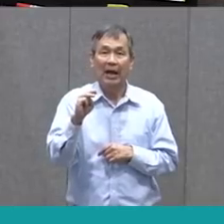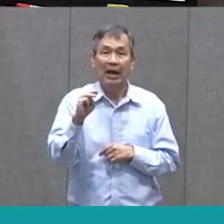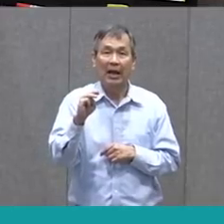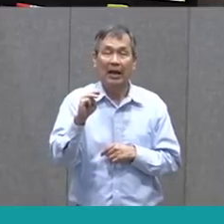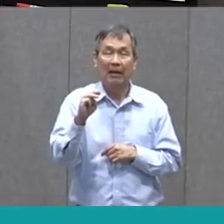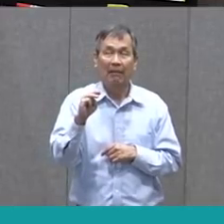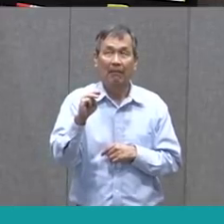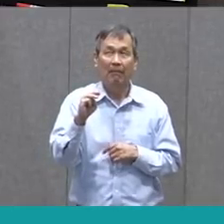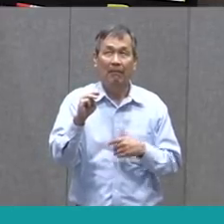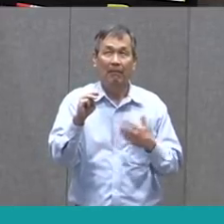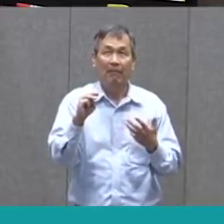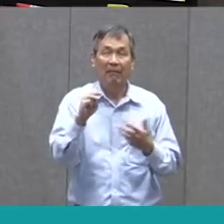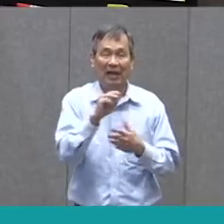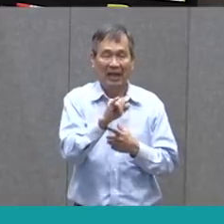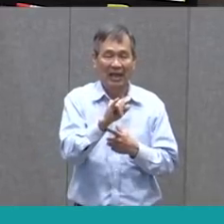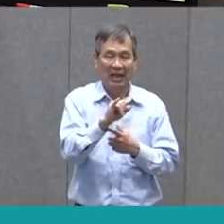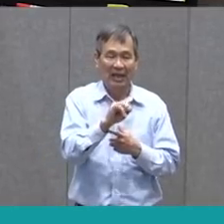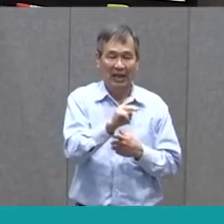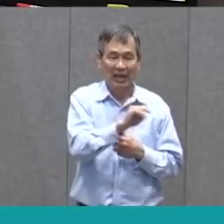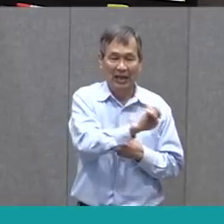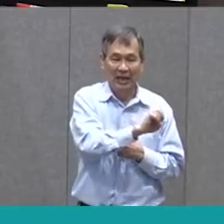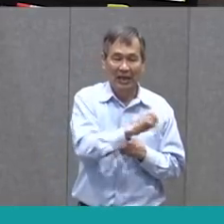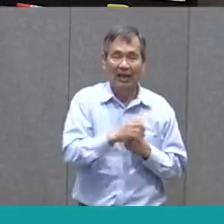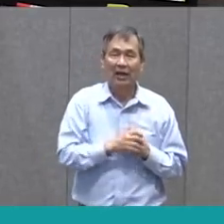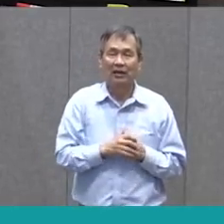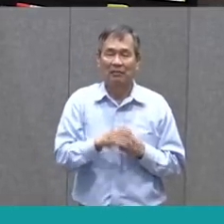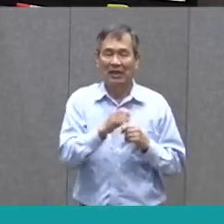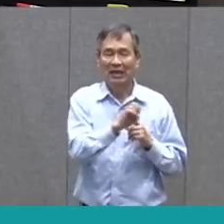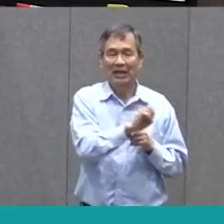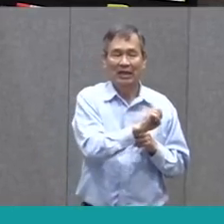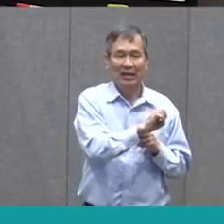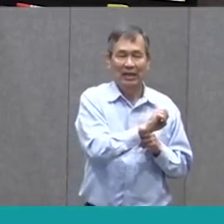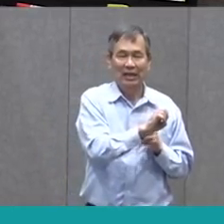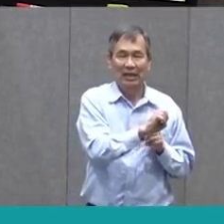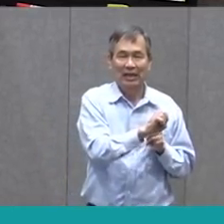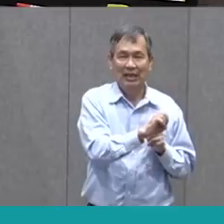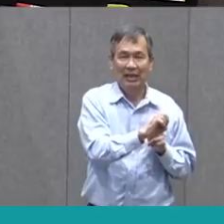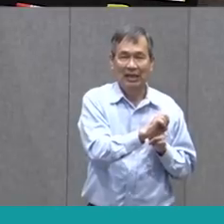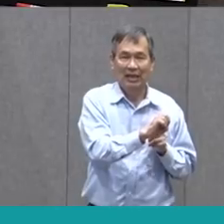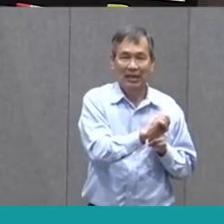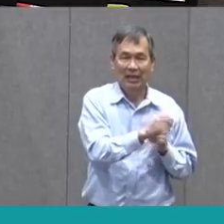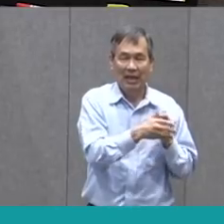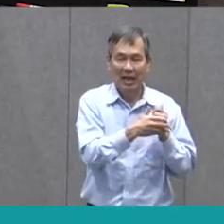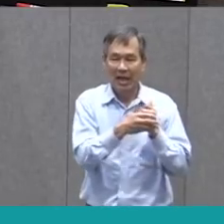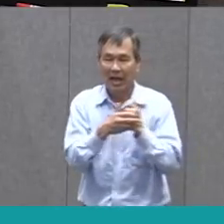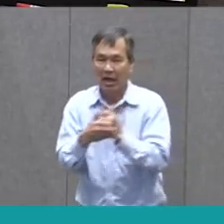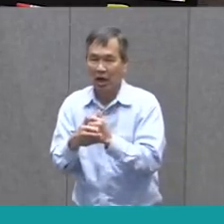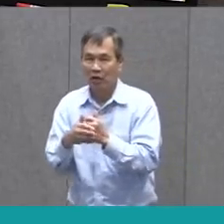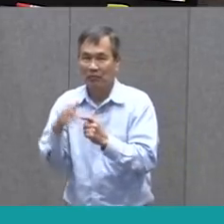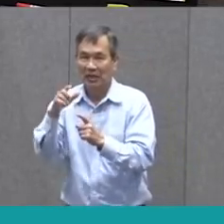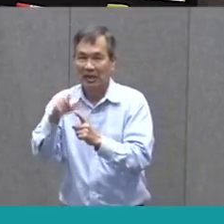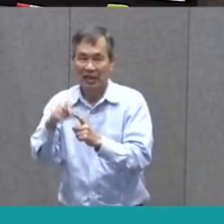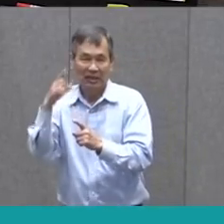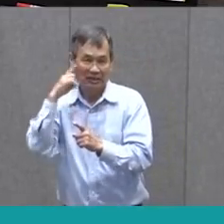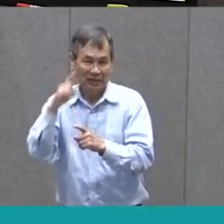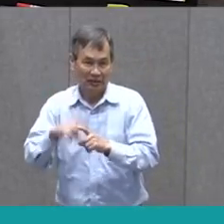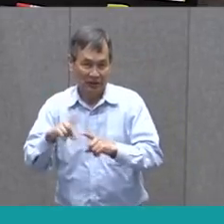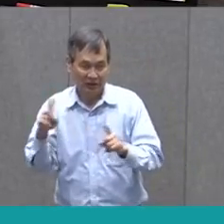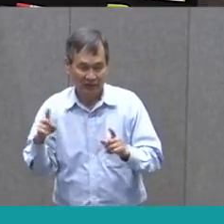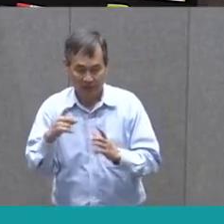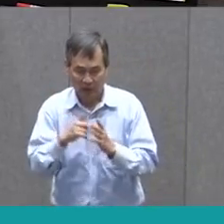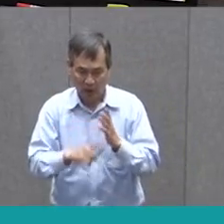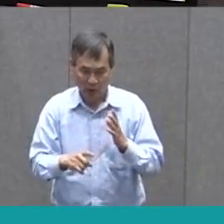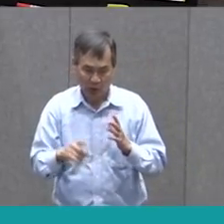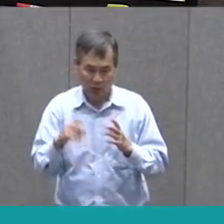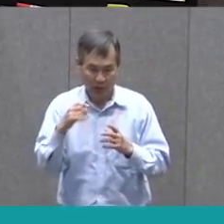Hmm. Eh. Hmm. But then E sometimes tells our letters that they need to sound different. But we want to think, what